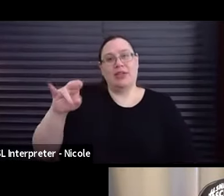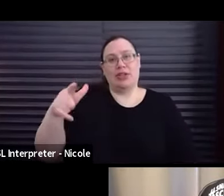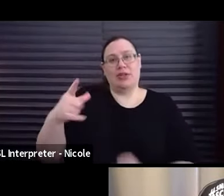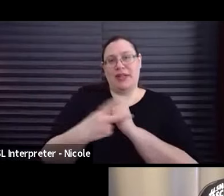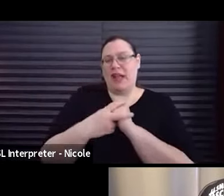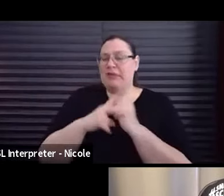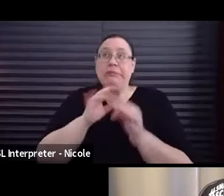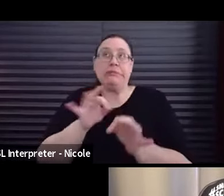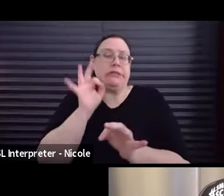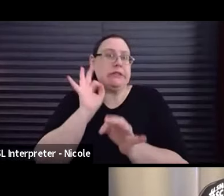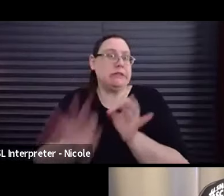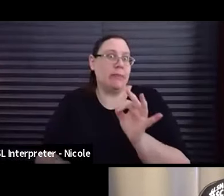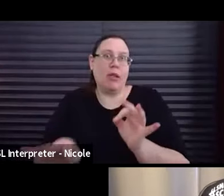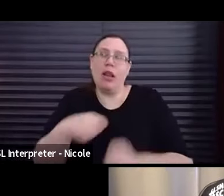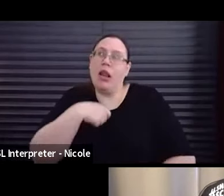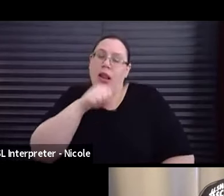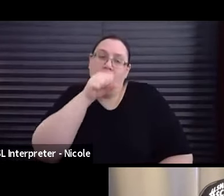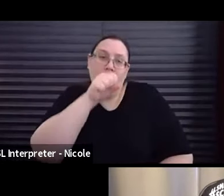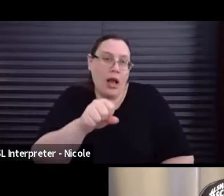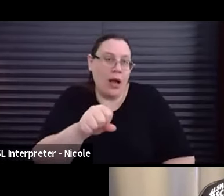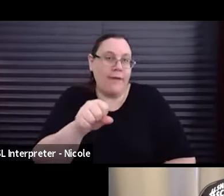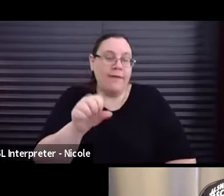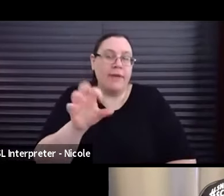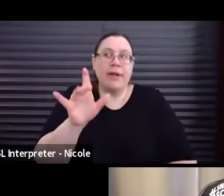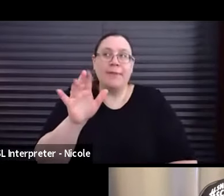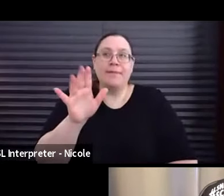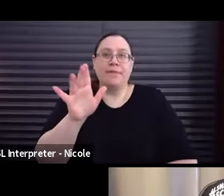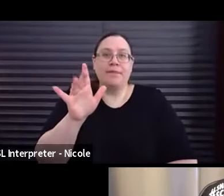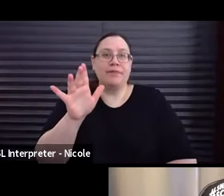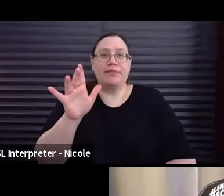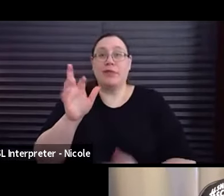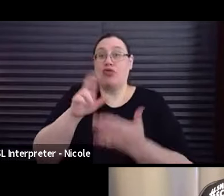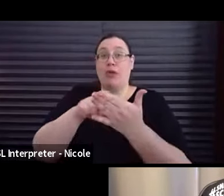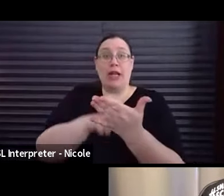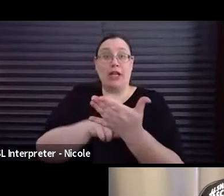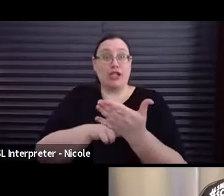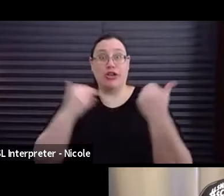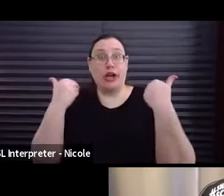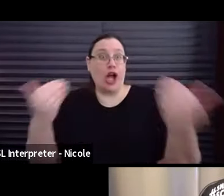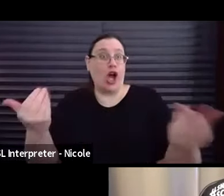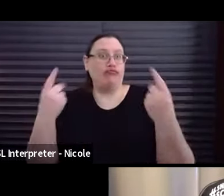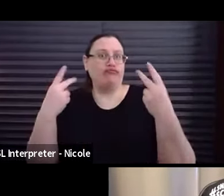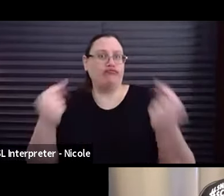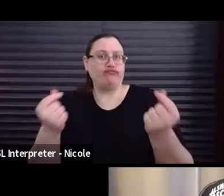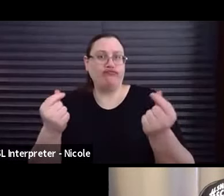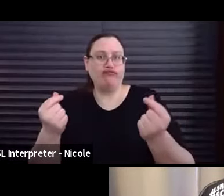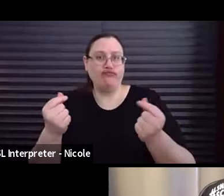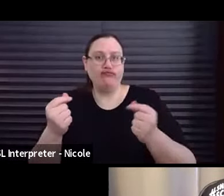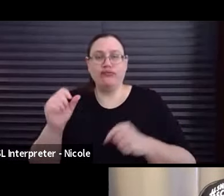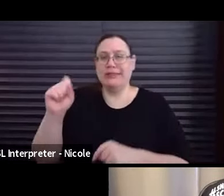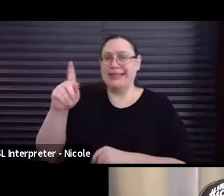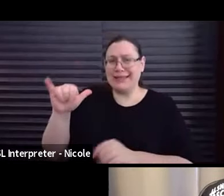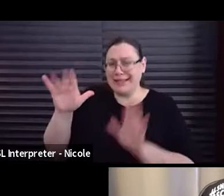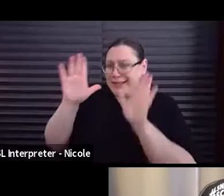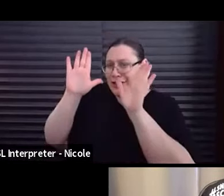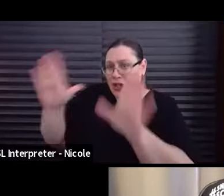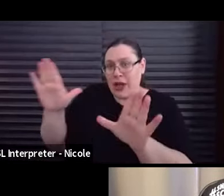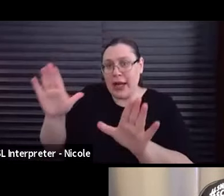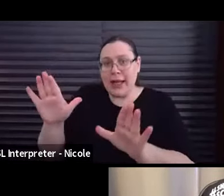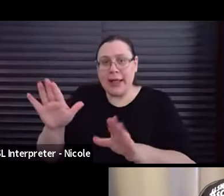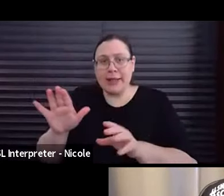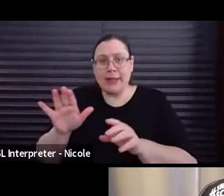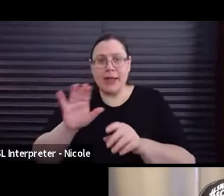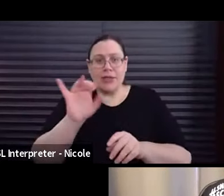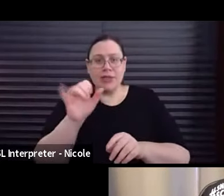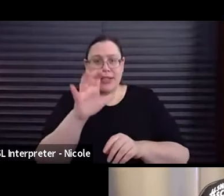super simple and love the fact that you just register and then you can go. Fantastic. To Jessica and Lorna